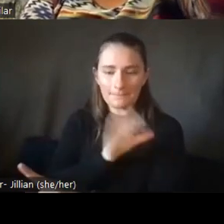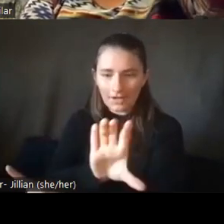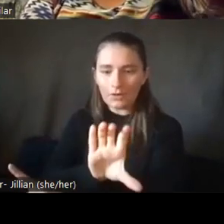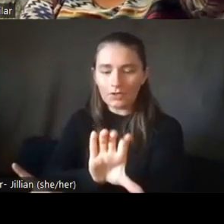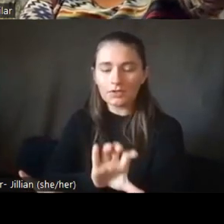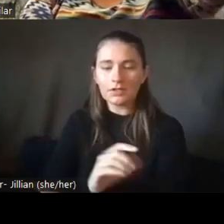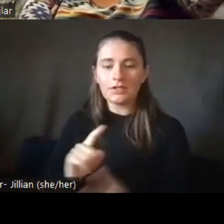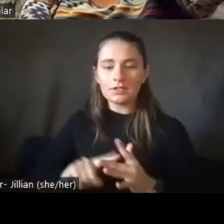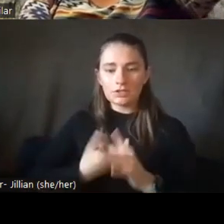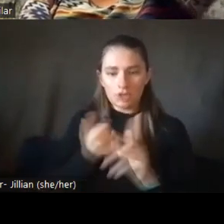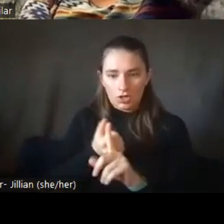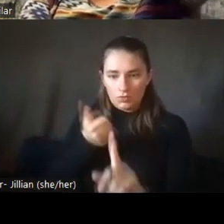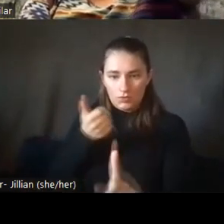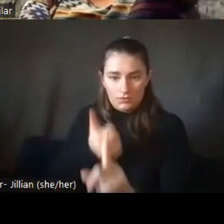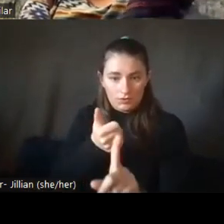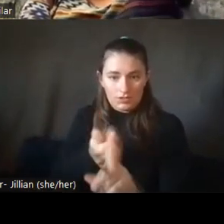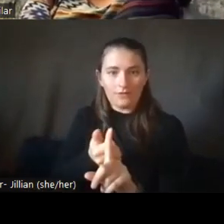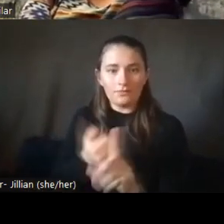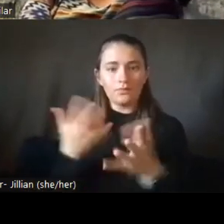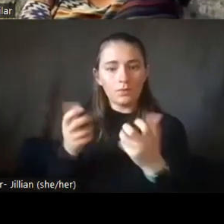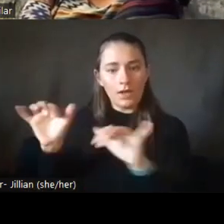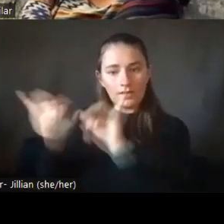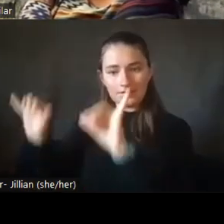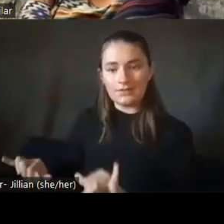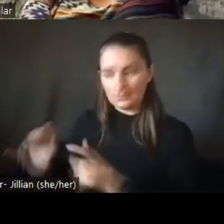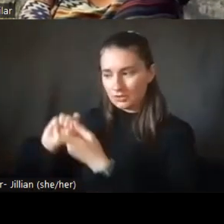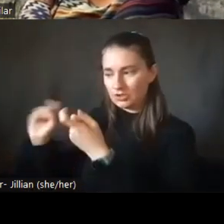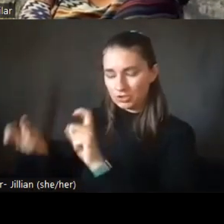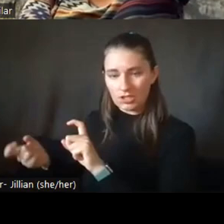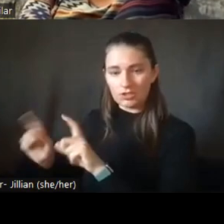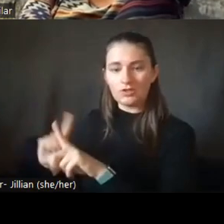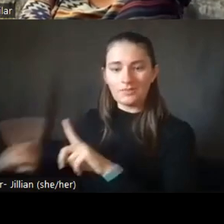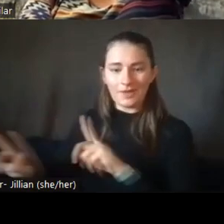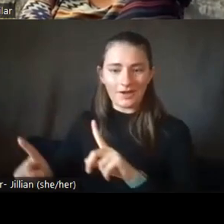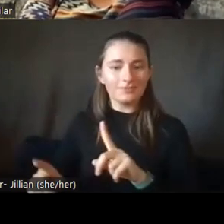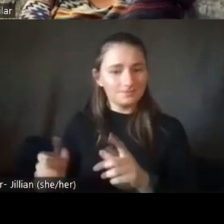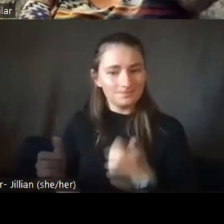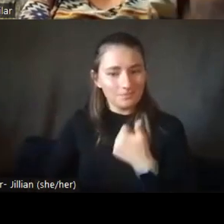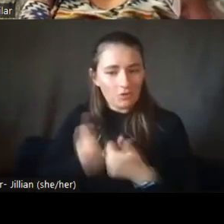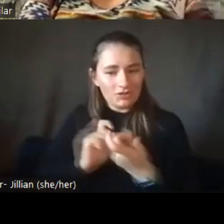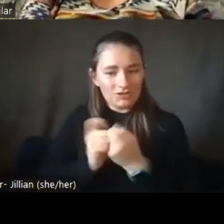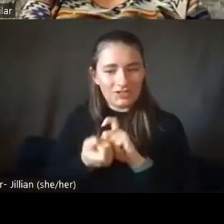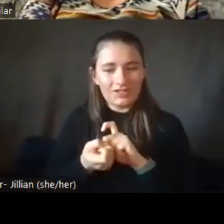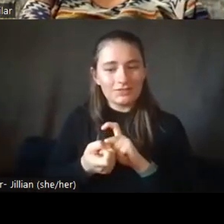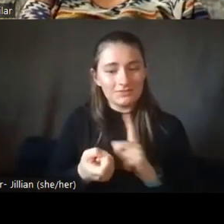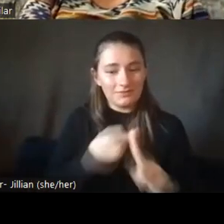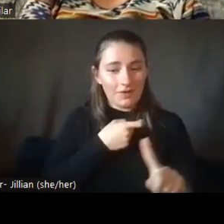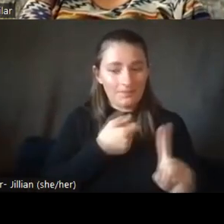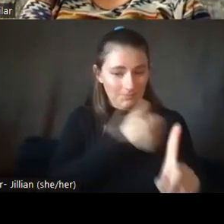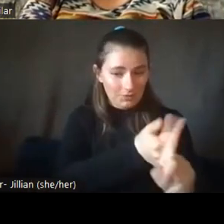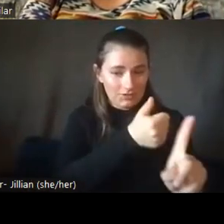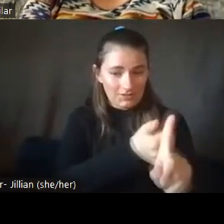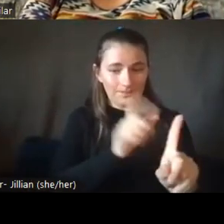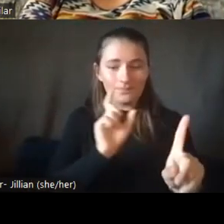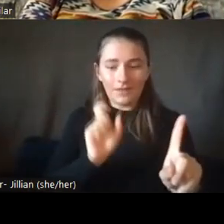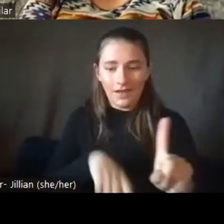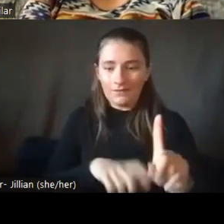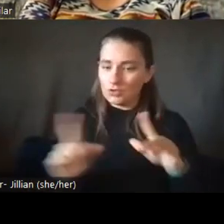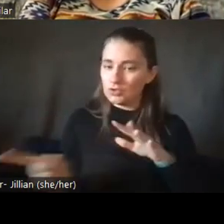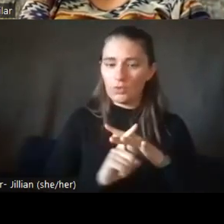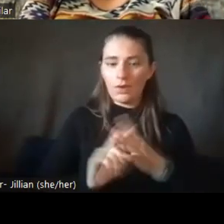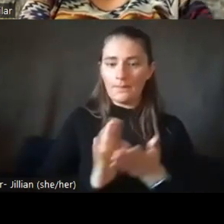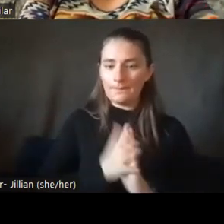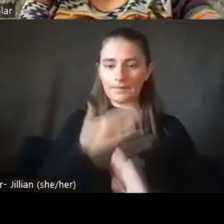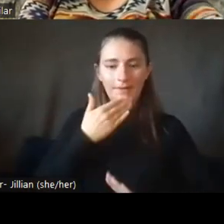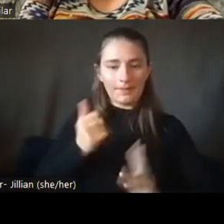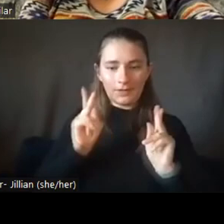be changed and all the external, but a lot of the change we got to do ourselves and we got to show up and be better people. So that's always, I try to model